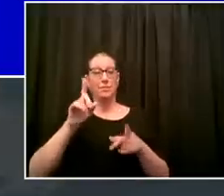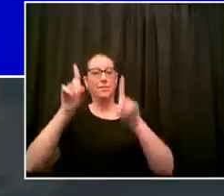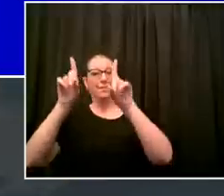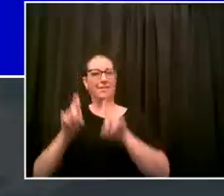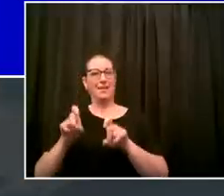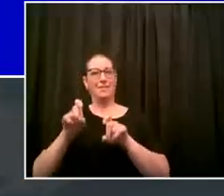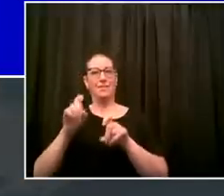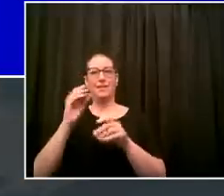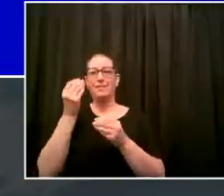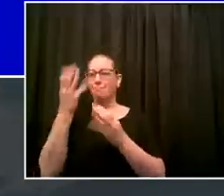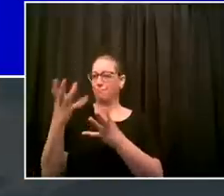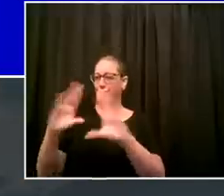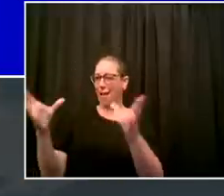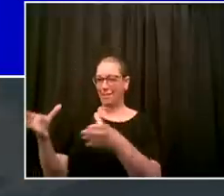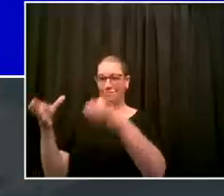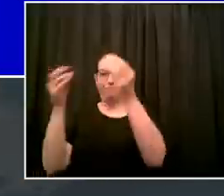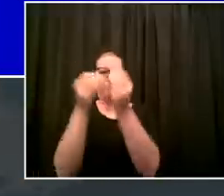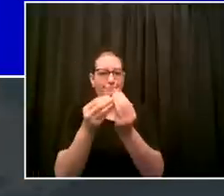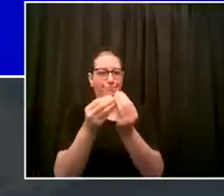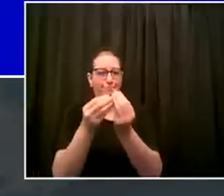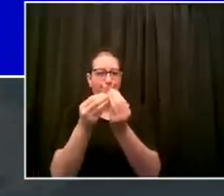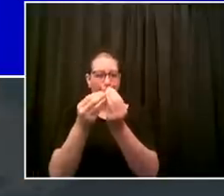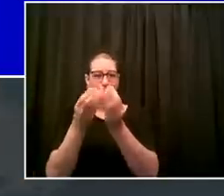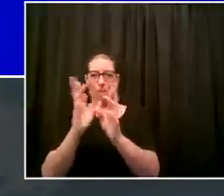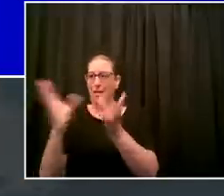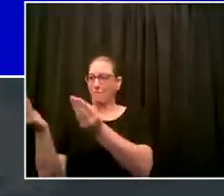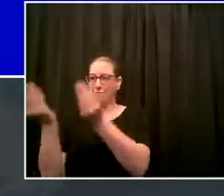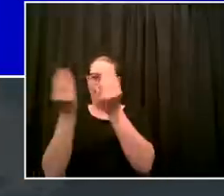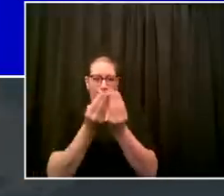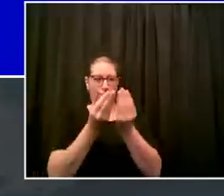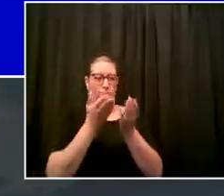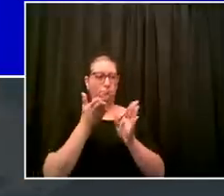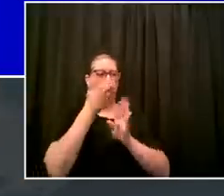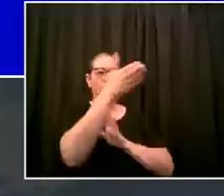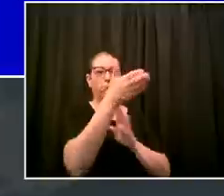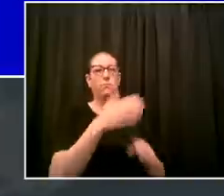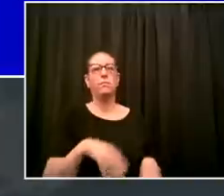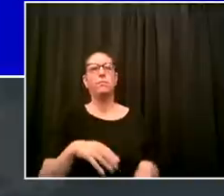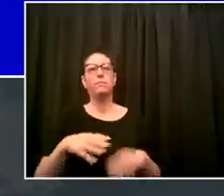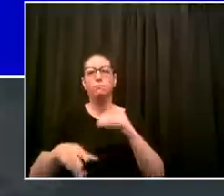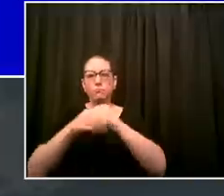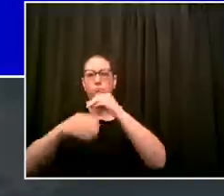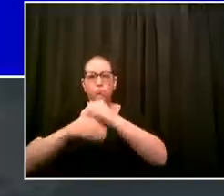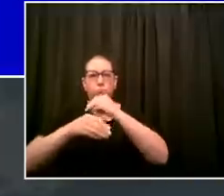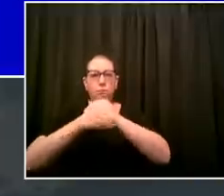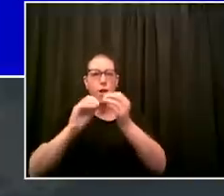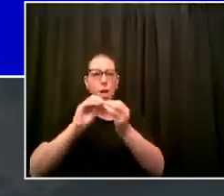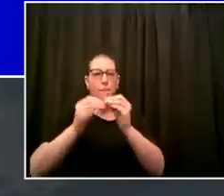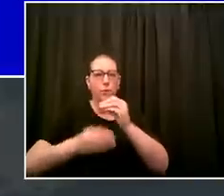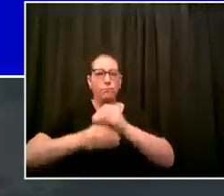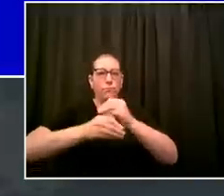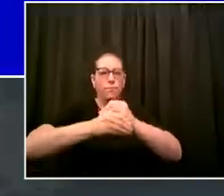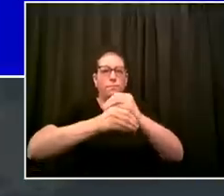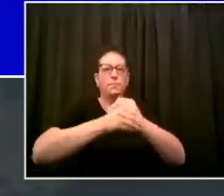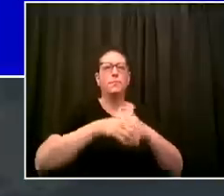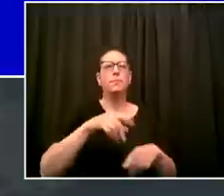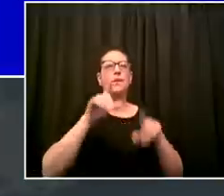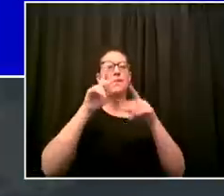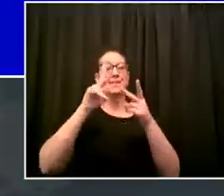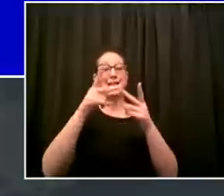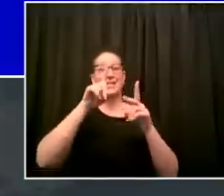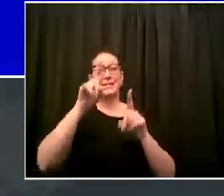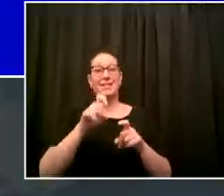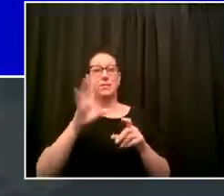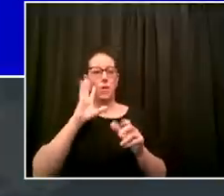sites for testing we're adding members of our new tracer core all of the pieces the